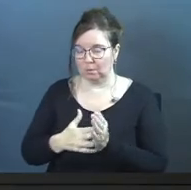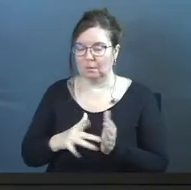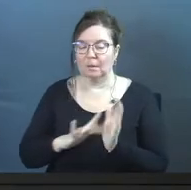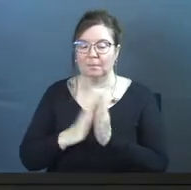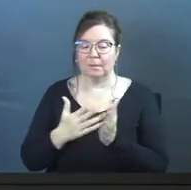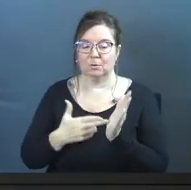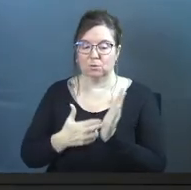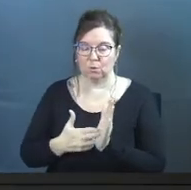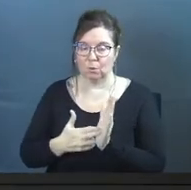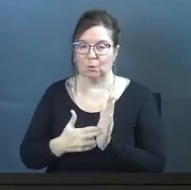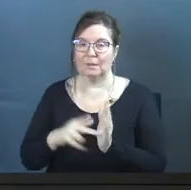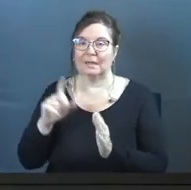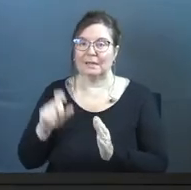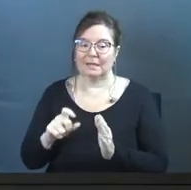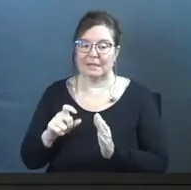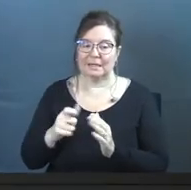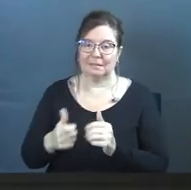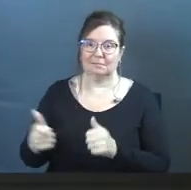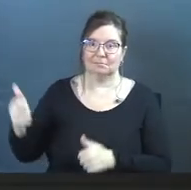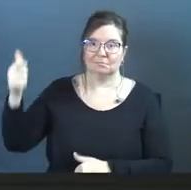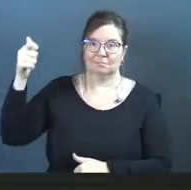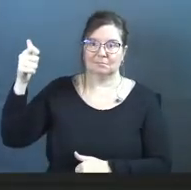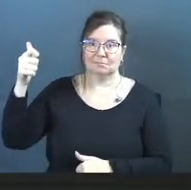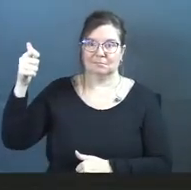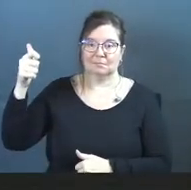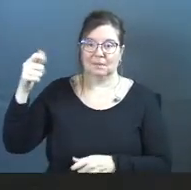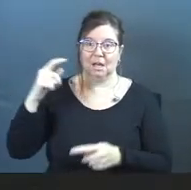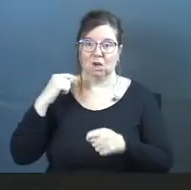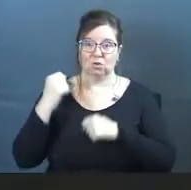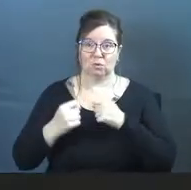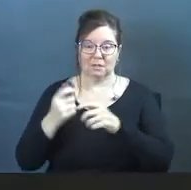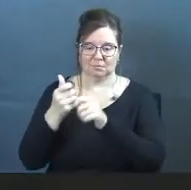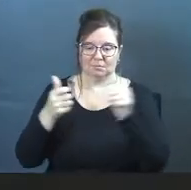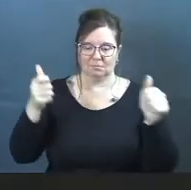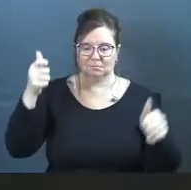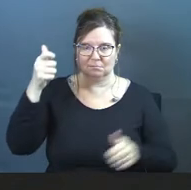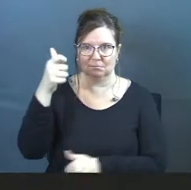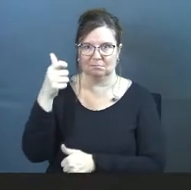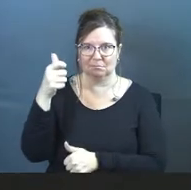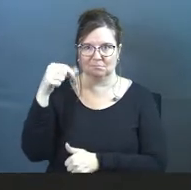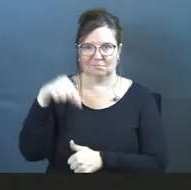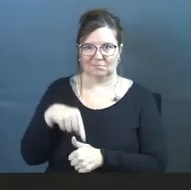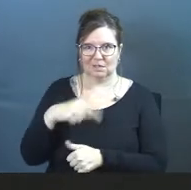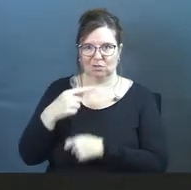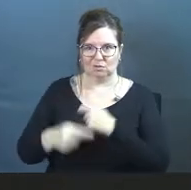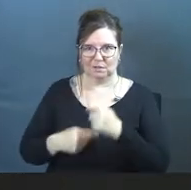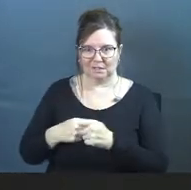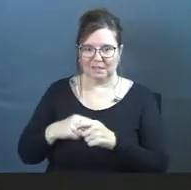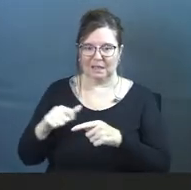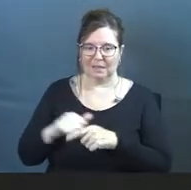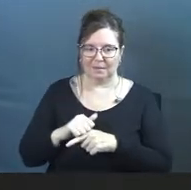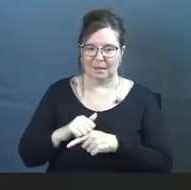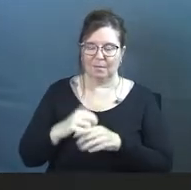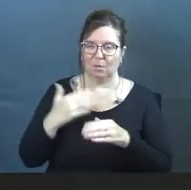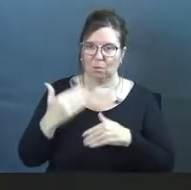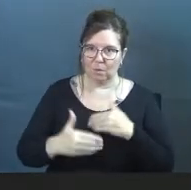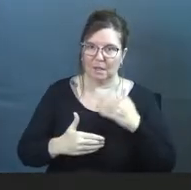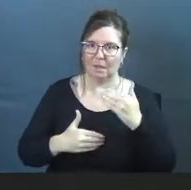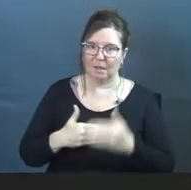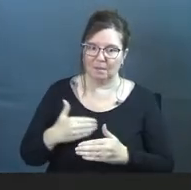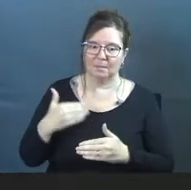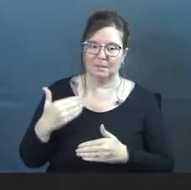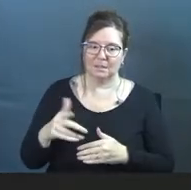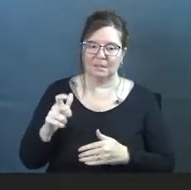biblical truth needs to be up here and traditions need to be able to come under the practices, the implementations, the rhythms